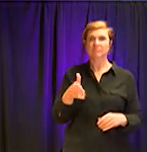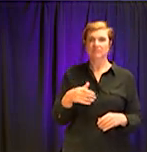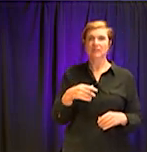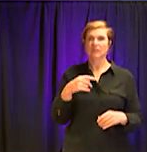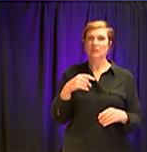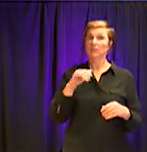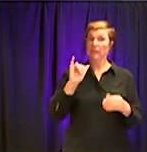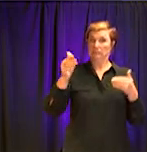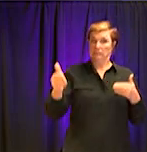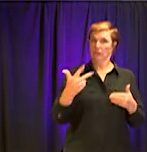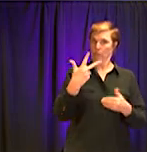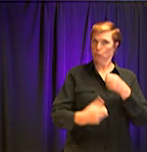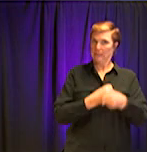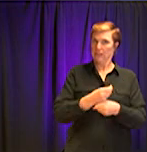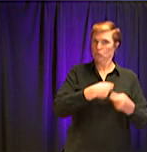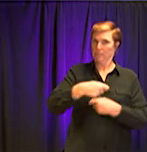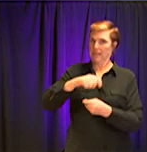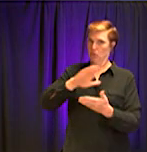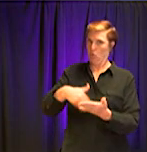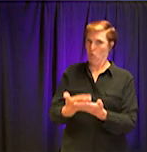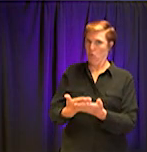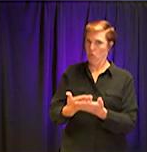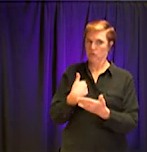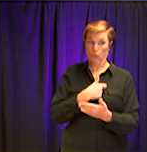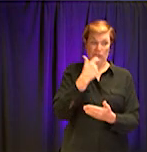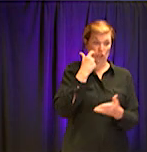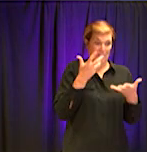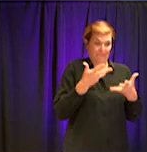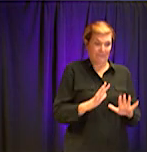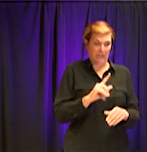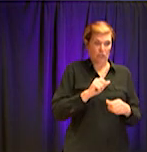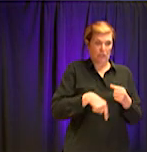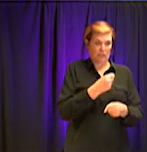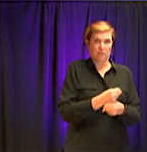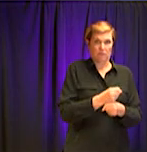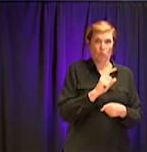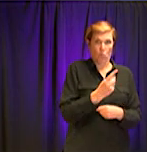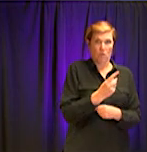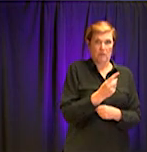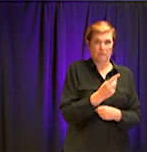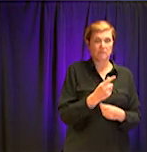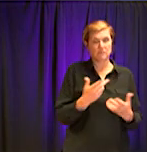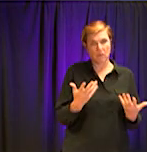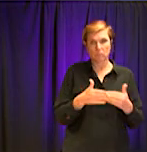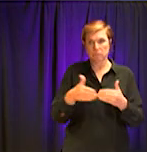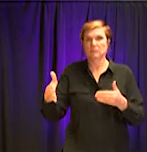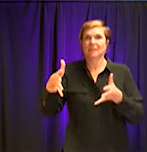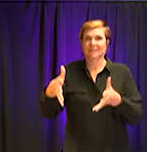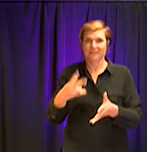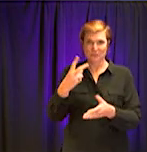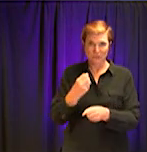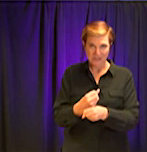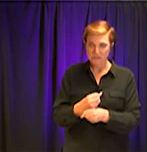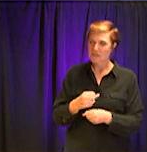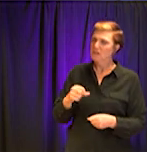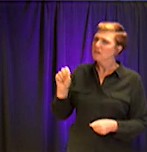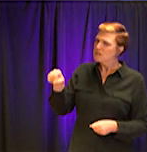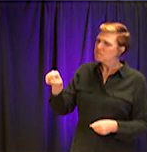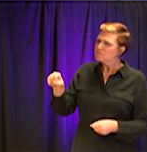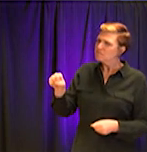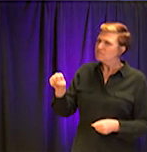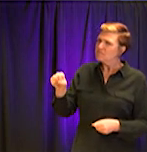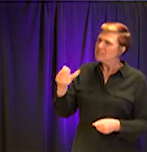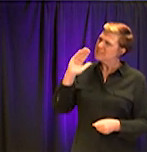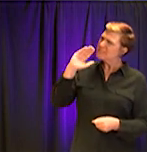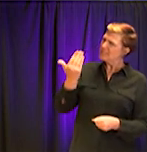I want to say there's something reassuring about that and calming about that because that tells us that there is some business as usual continuing here